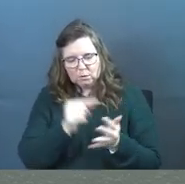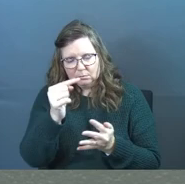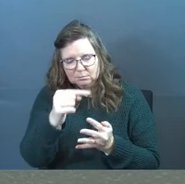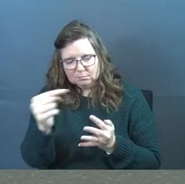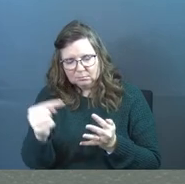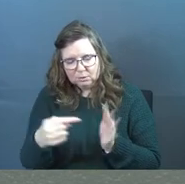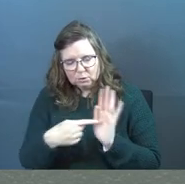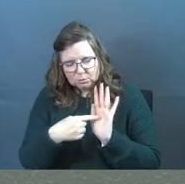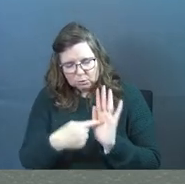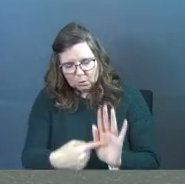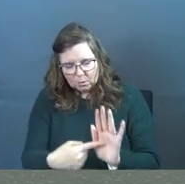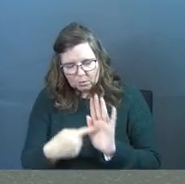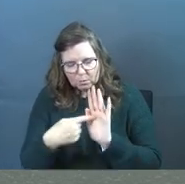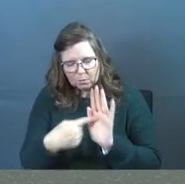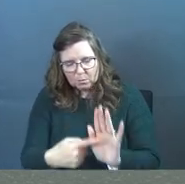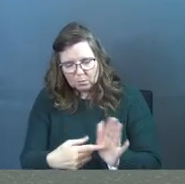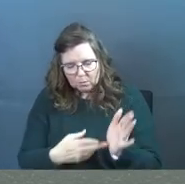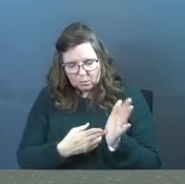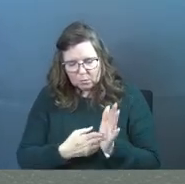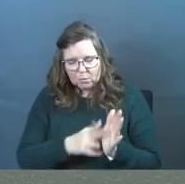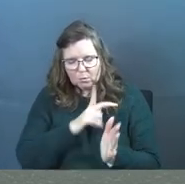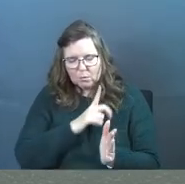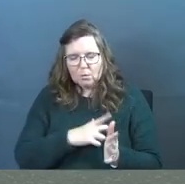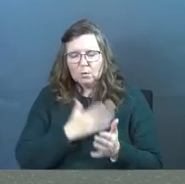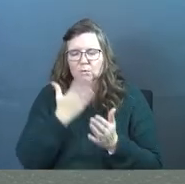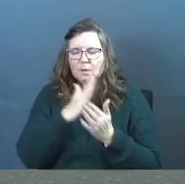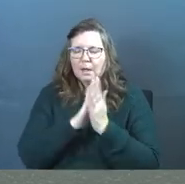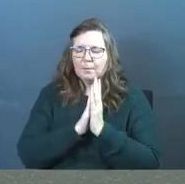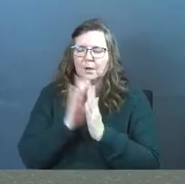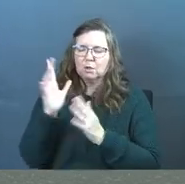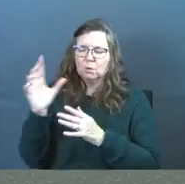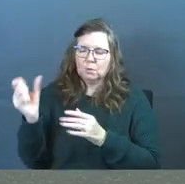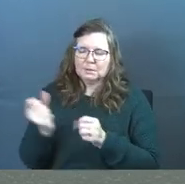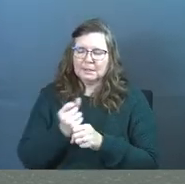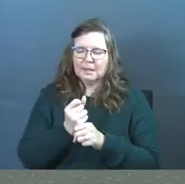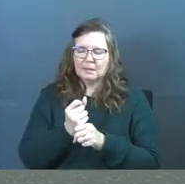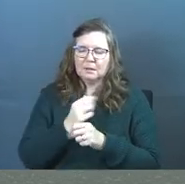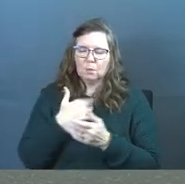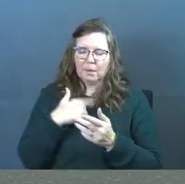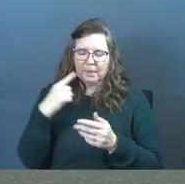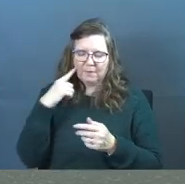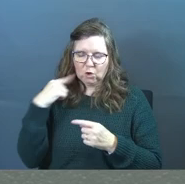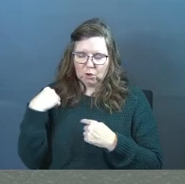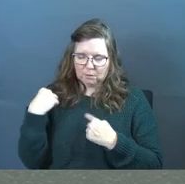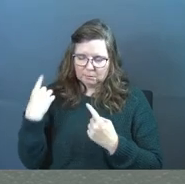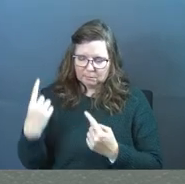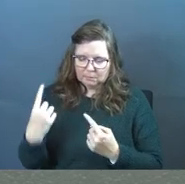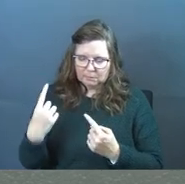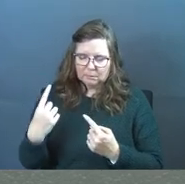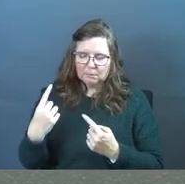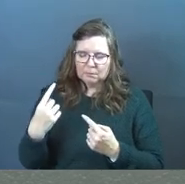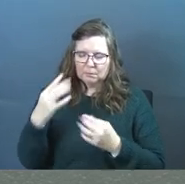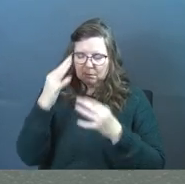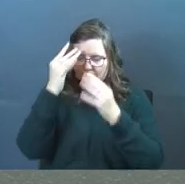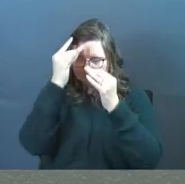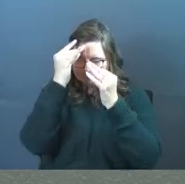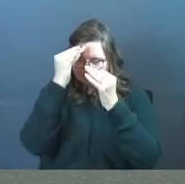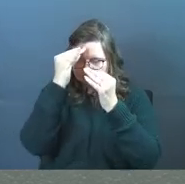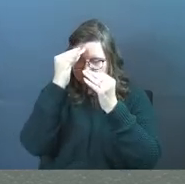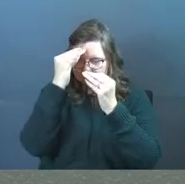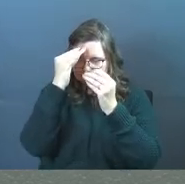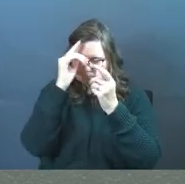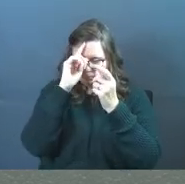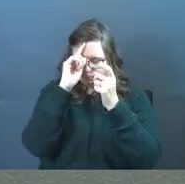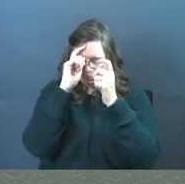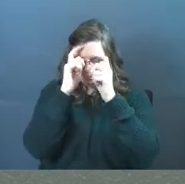You've been showing them, Lord. And so, God, I pray that you would take what they've heard and help them to